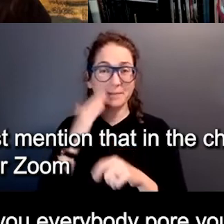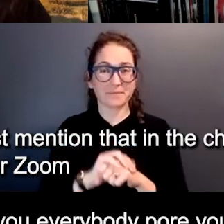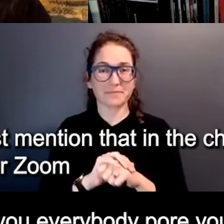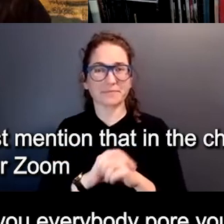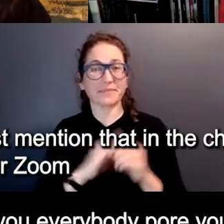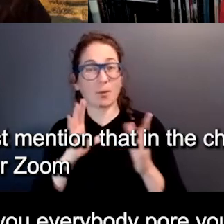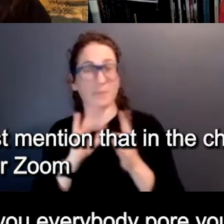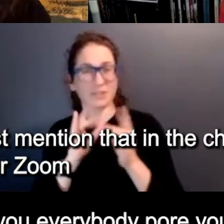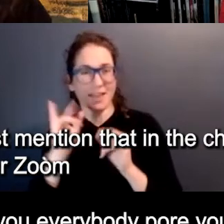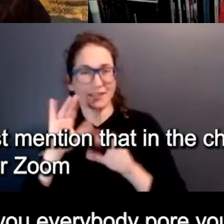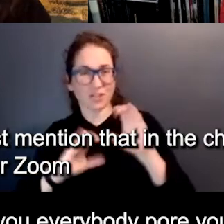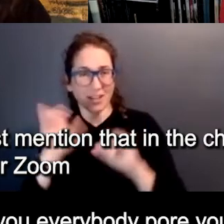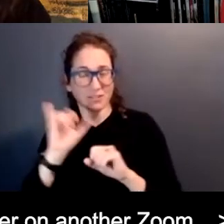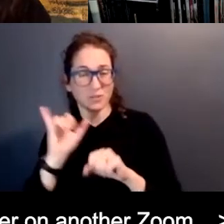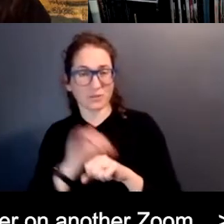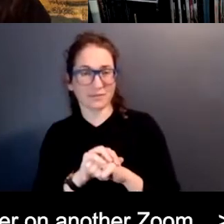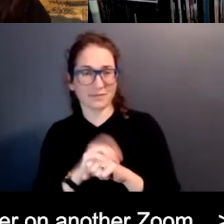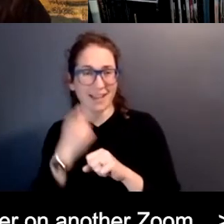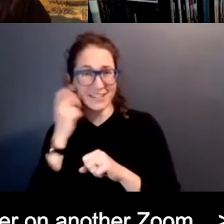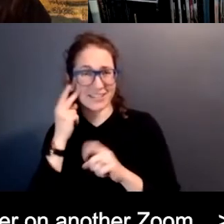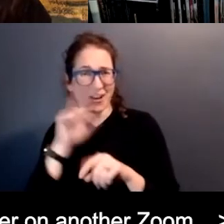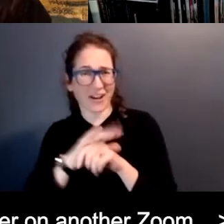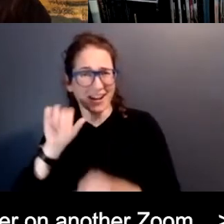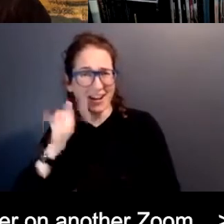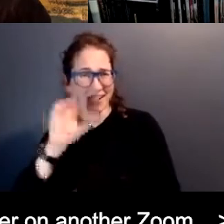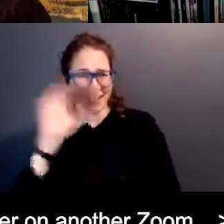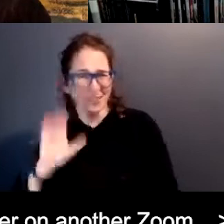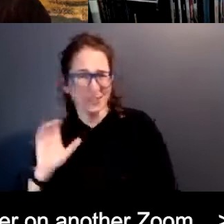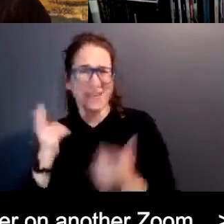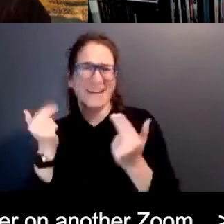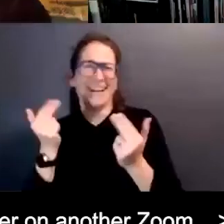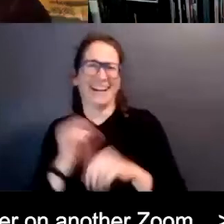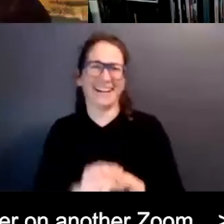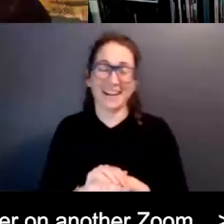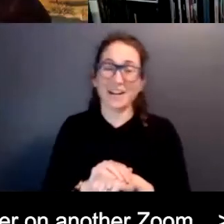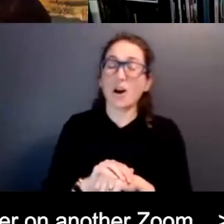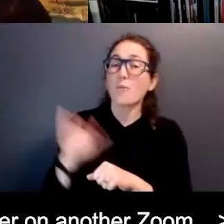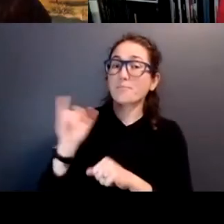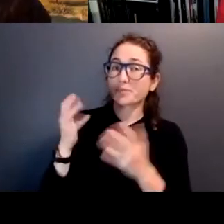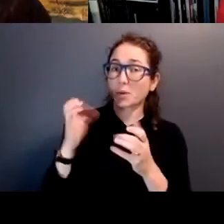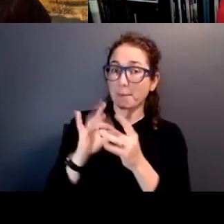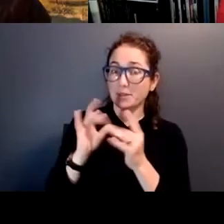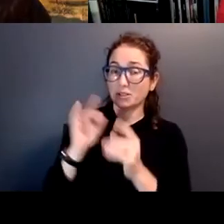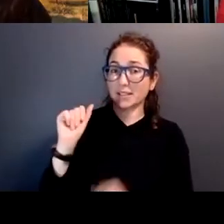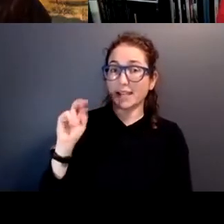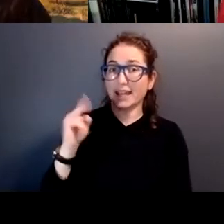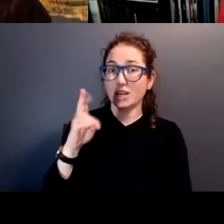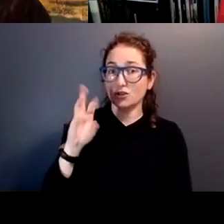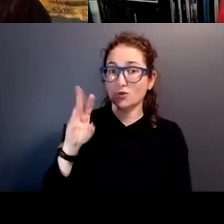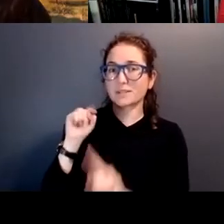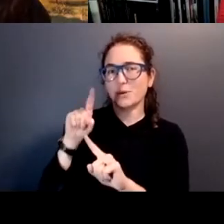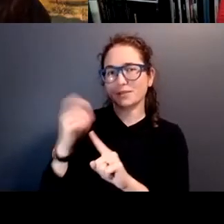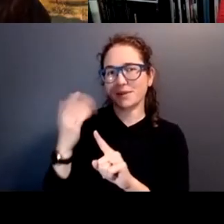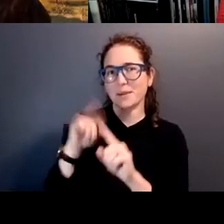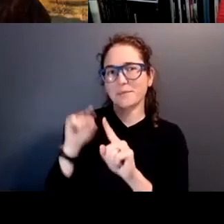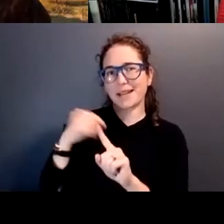mentioned that in the chat. I just saw her on another zoom. I did also want to mention that Andrew Masil meant to be here, but he